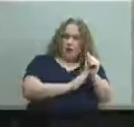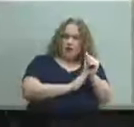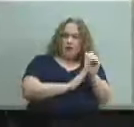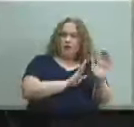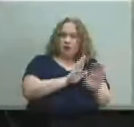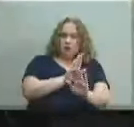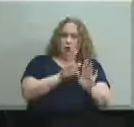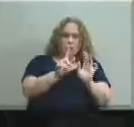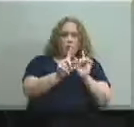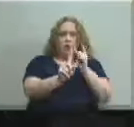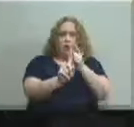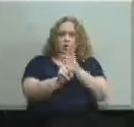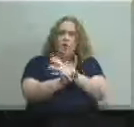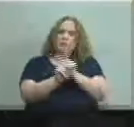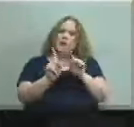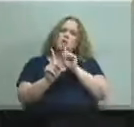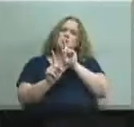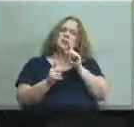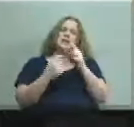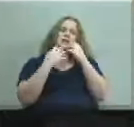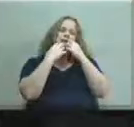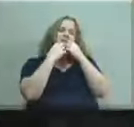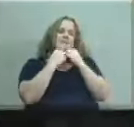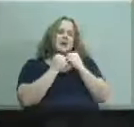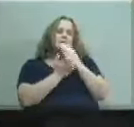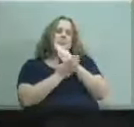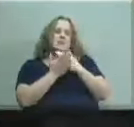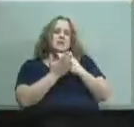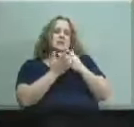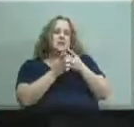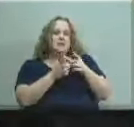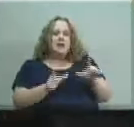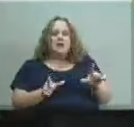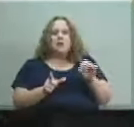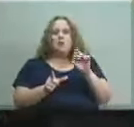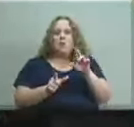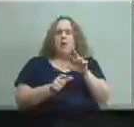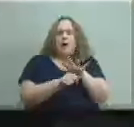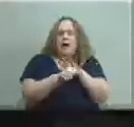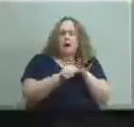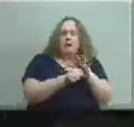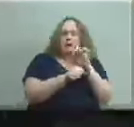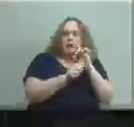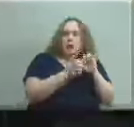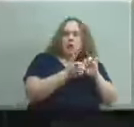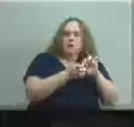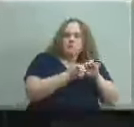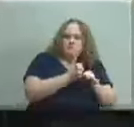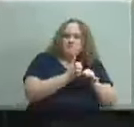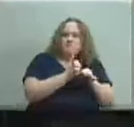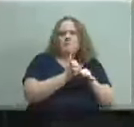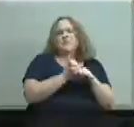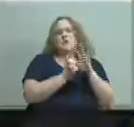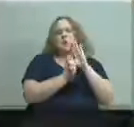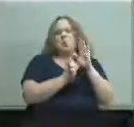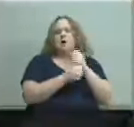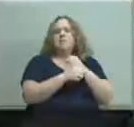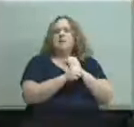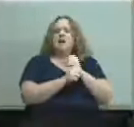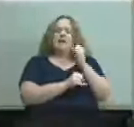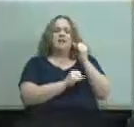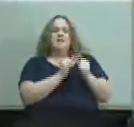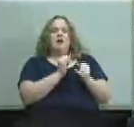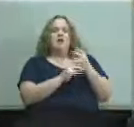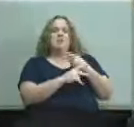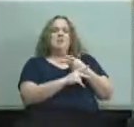valuable um pieces of language or areas of emphasis that that will will make the the final product